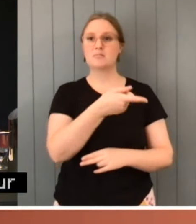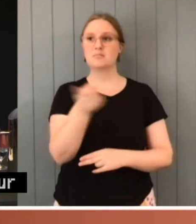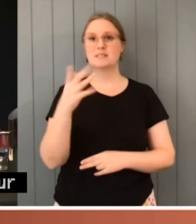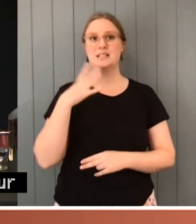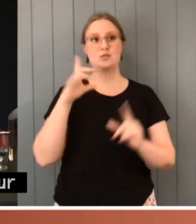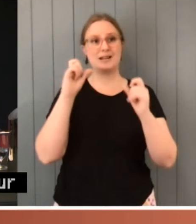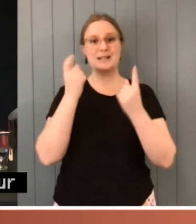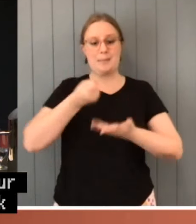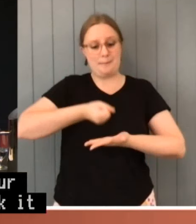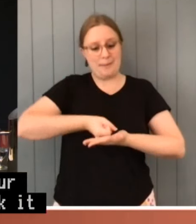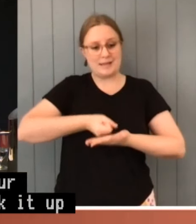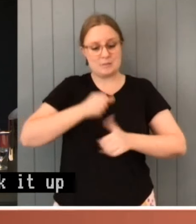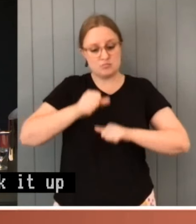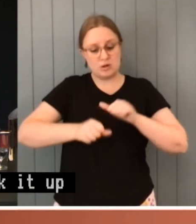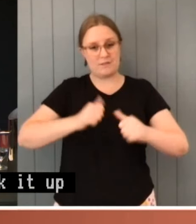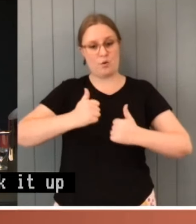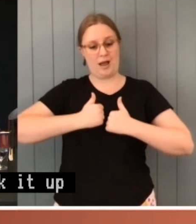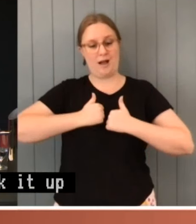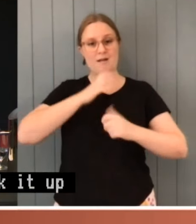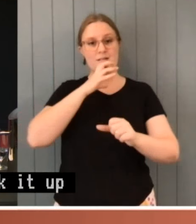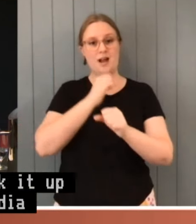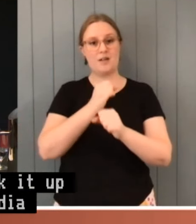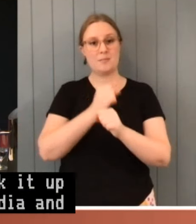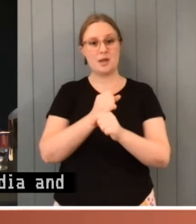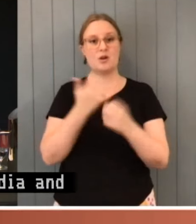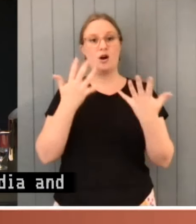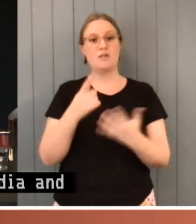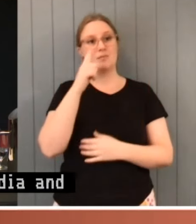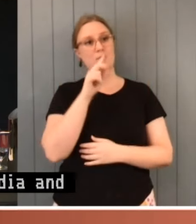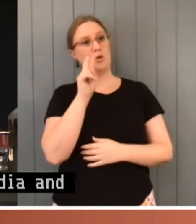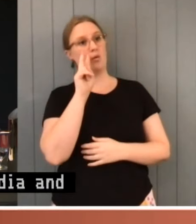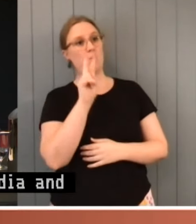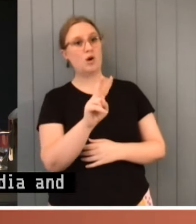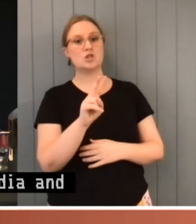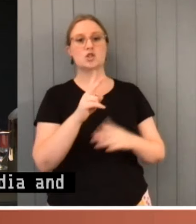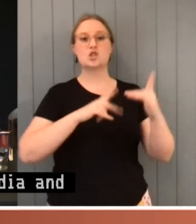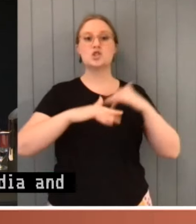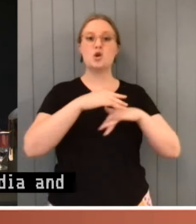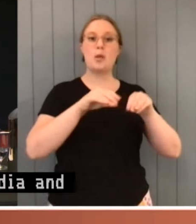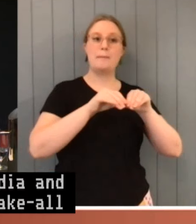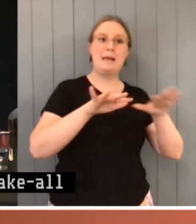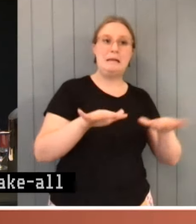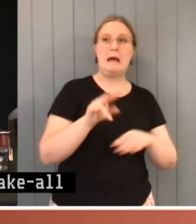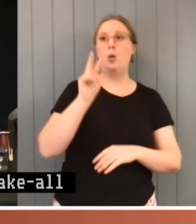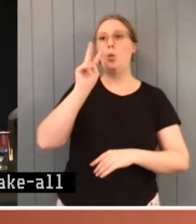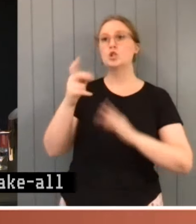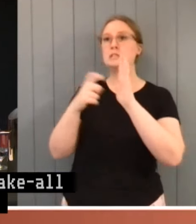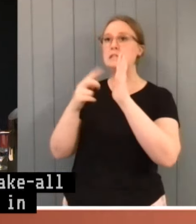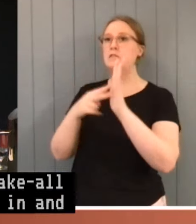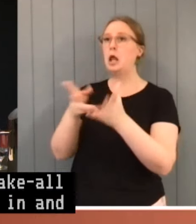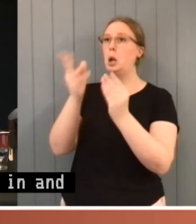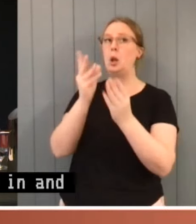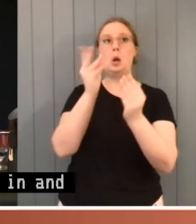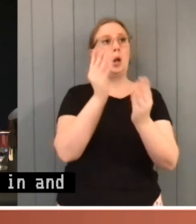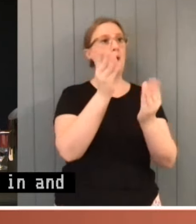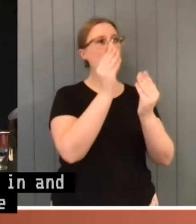you get what I call the snake oil salesmen have room to come in and peddle the sort of nonsense that we hear from time to time. I think we did